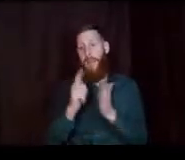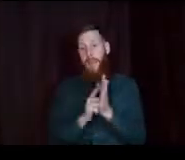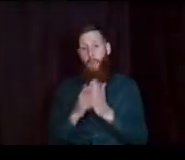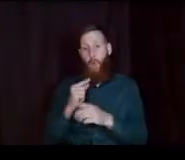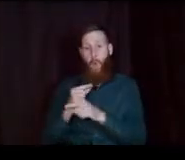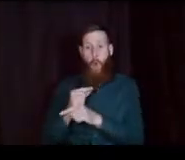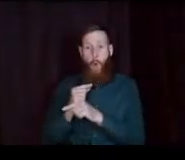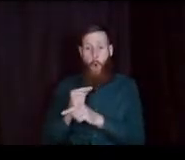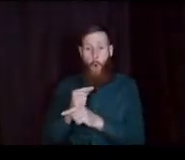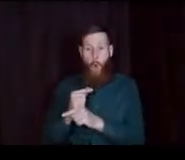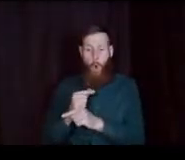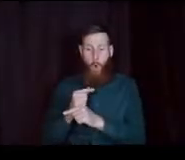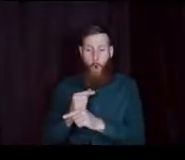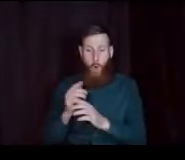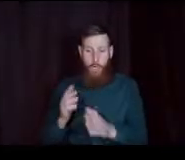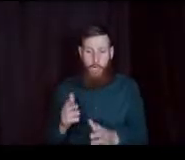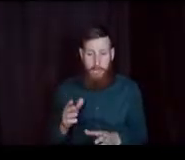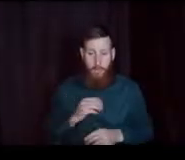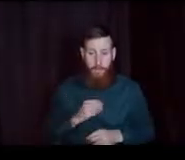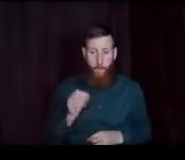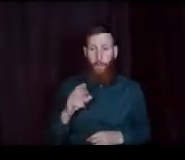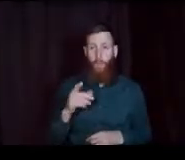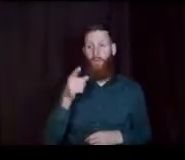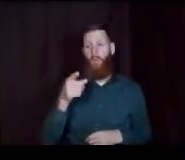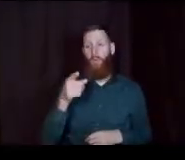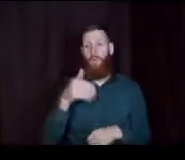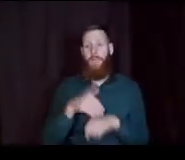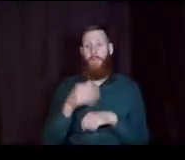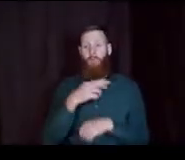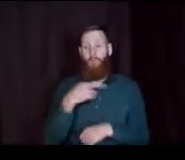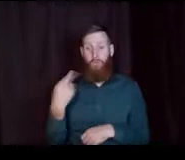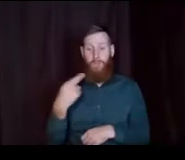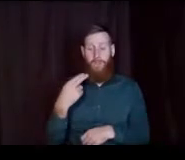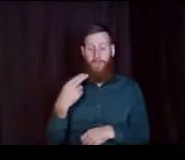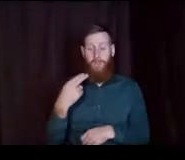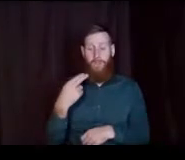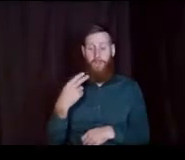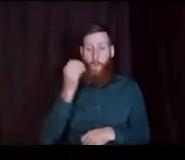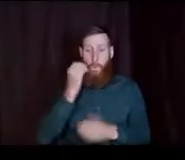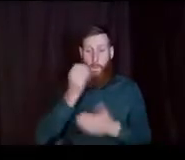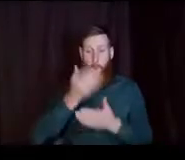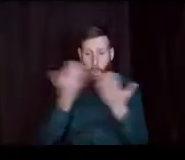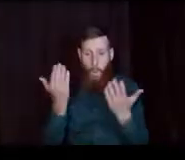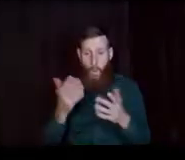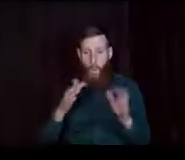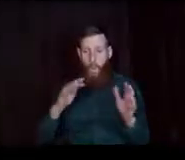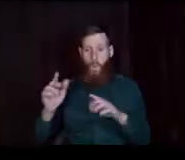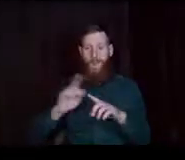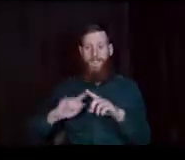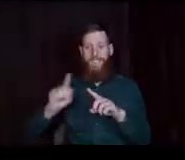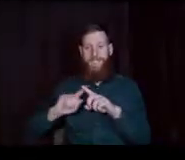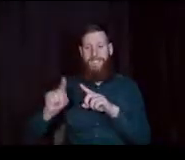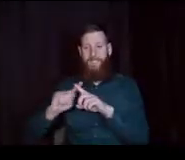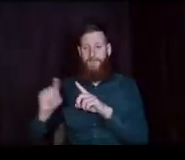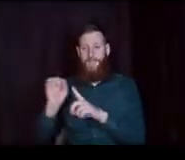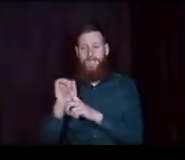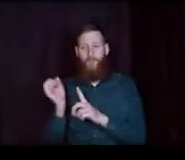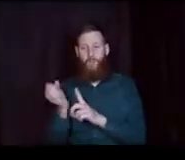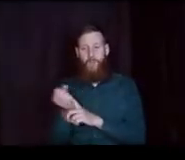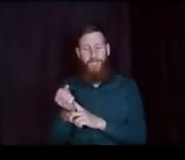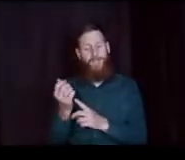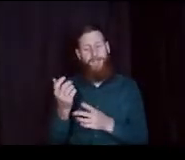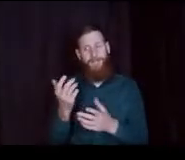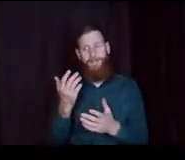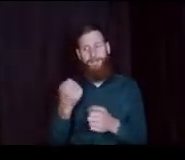or you're at risk for homelessness or have McKinney-Vento determination, there's a lot of different circumstances that would make you